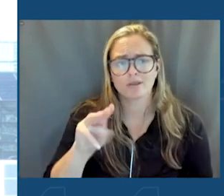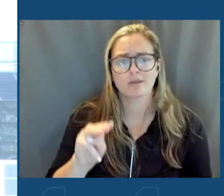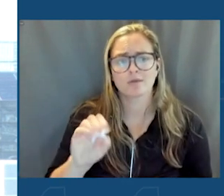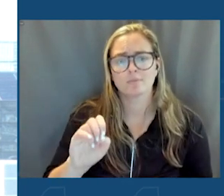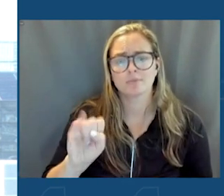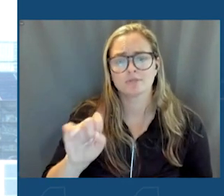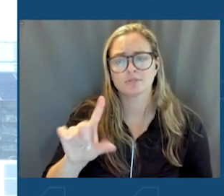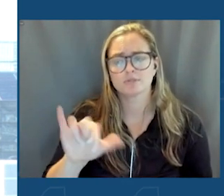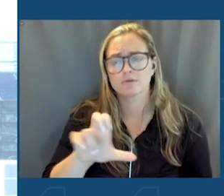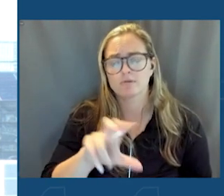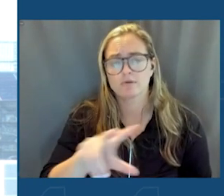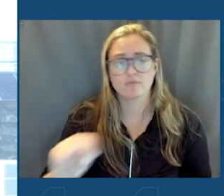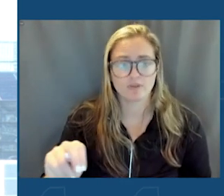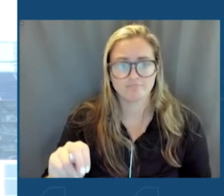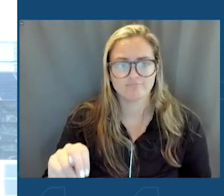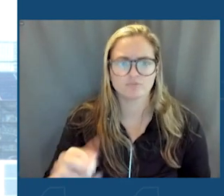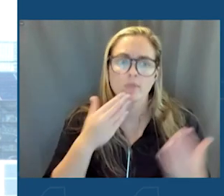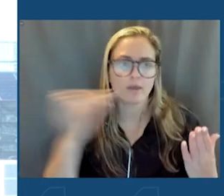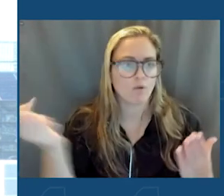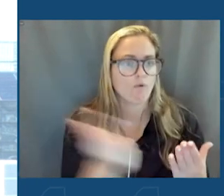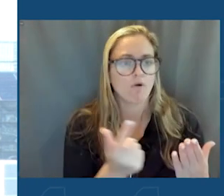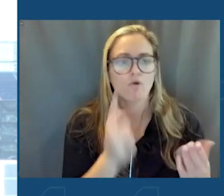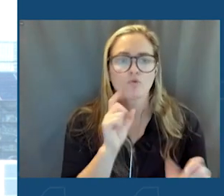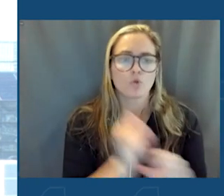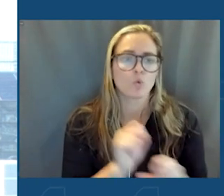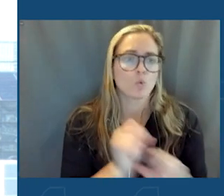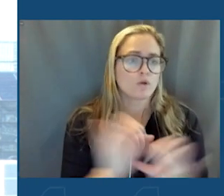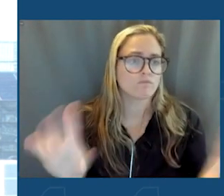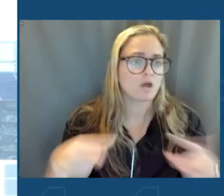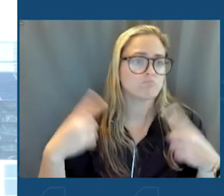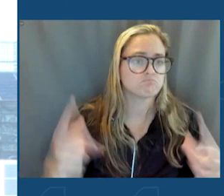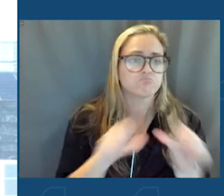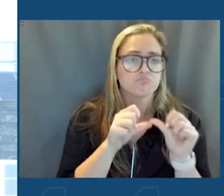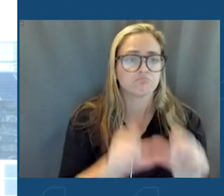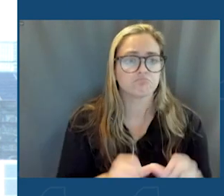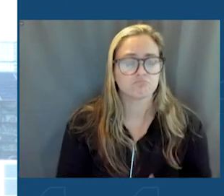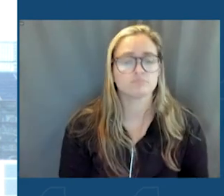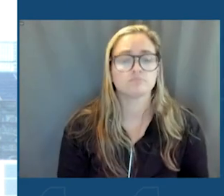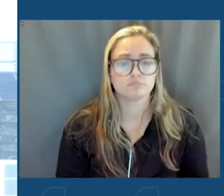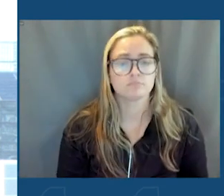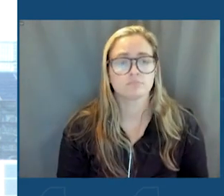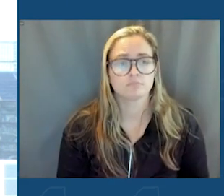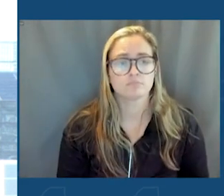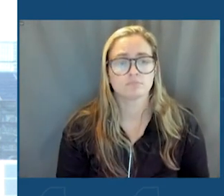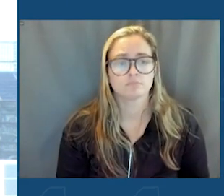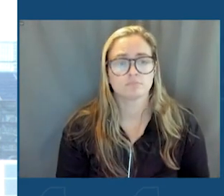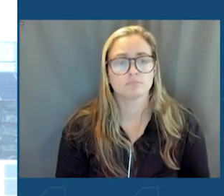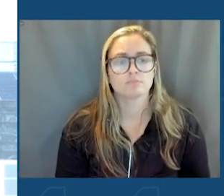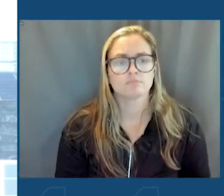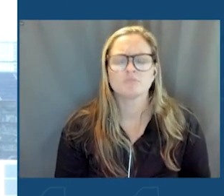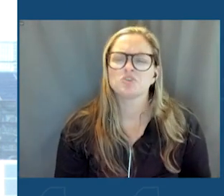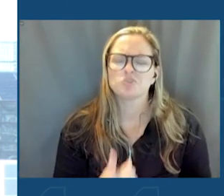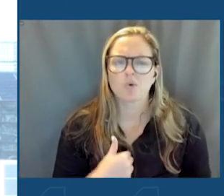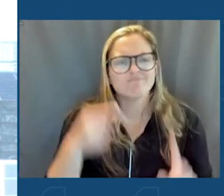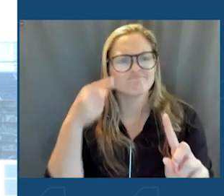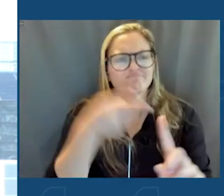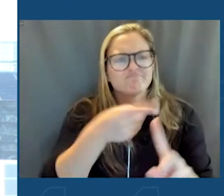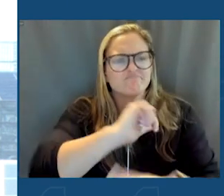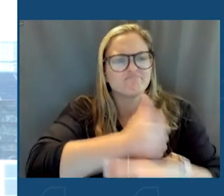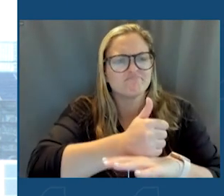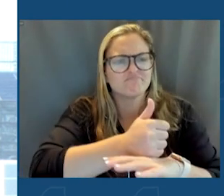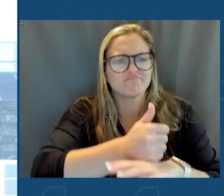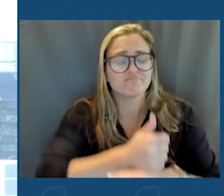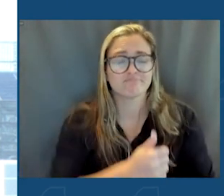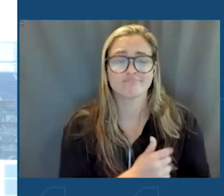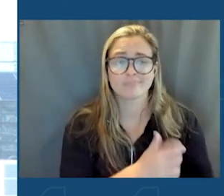members, and I thank all of them for the work they have done and continue to do. So I tasked the Council with not only